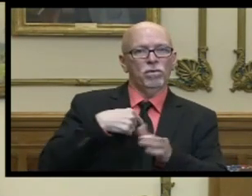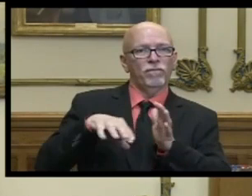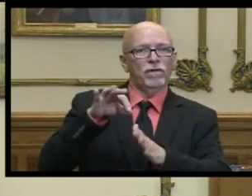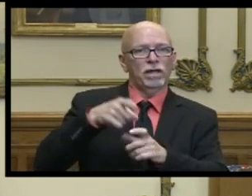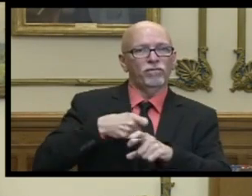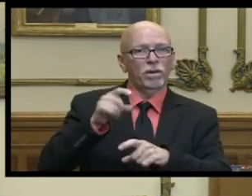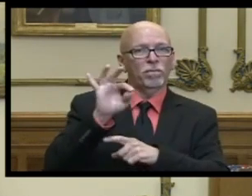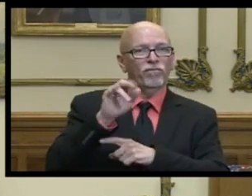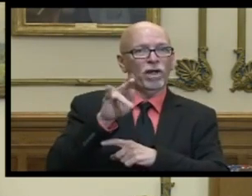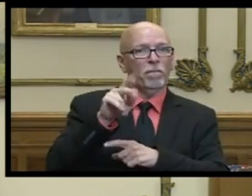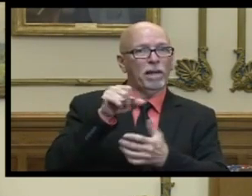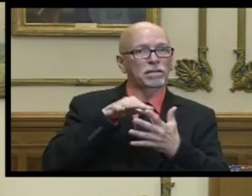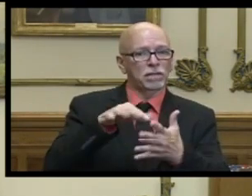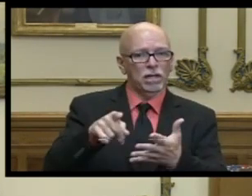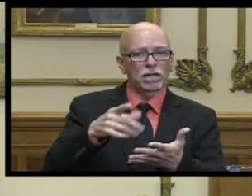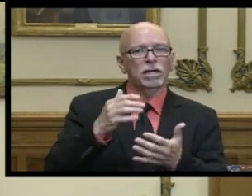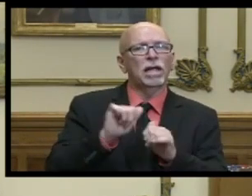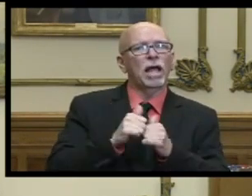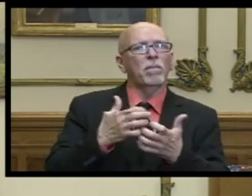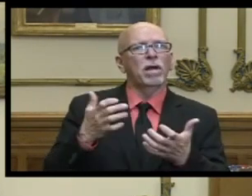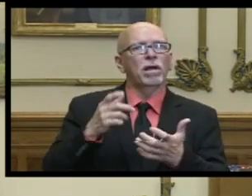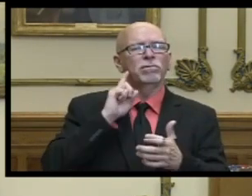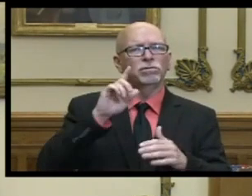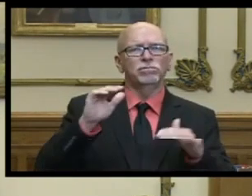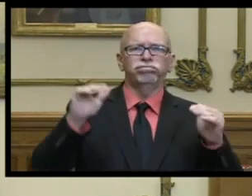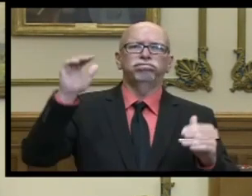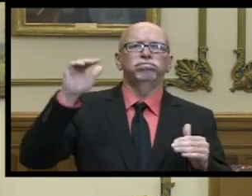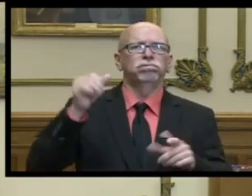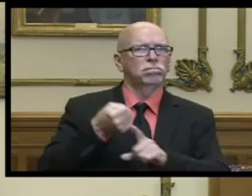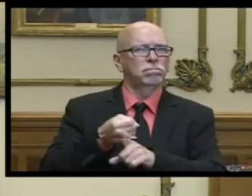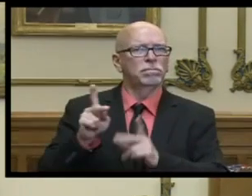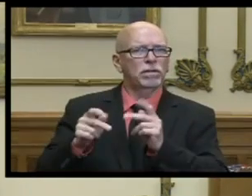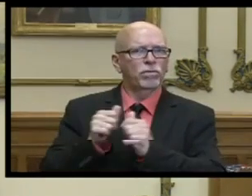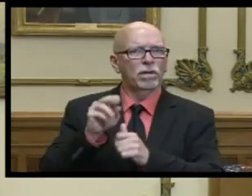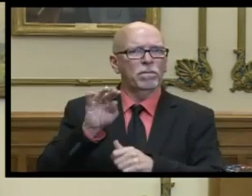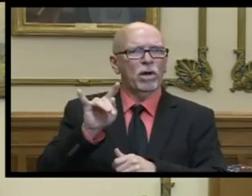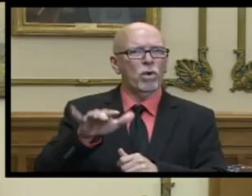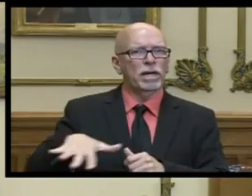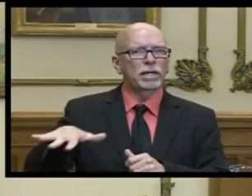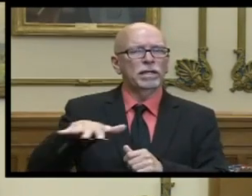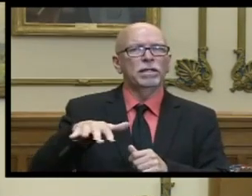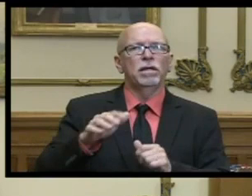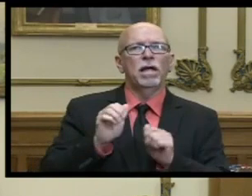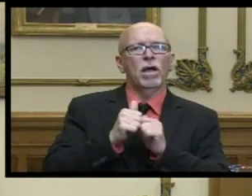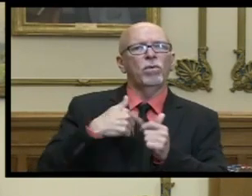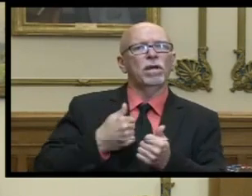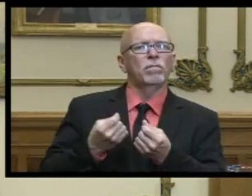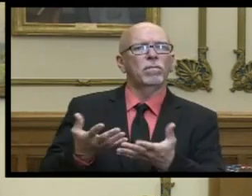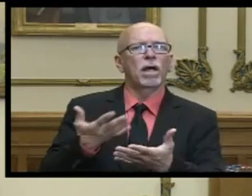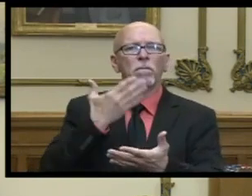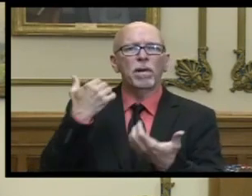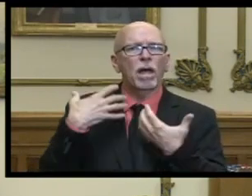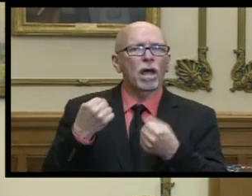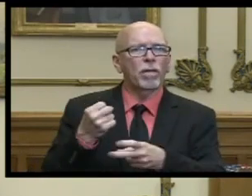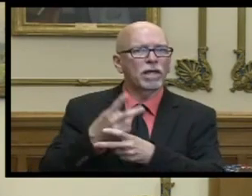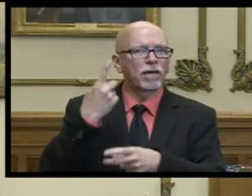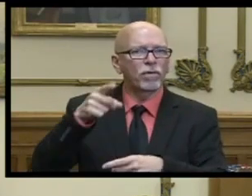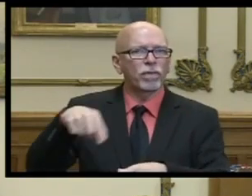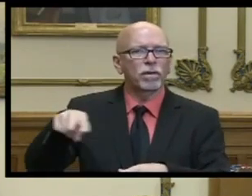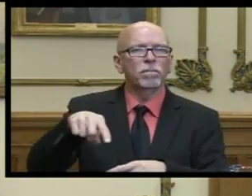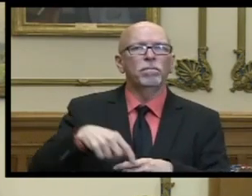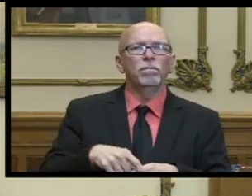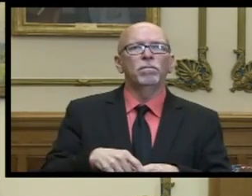from the fairbank study of how much it's disproportionately impacted people um on providing better health care for minorities